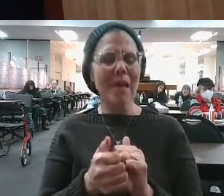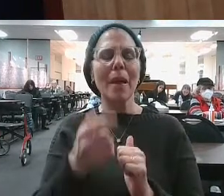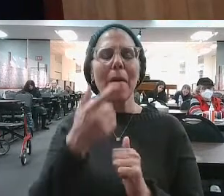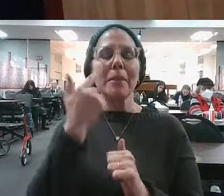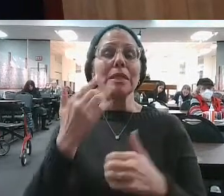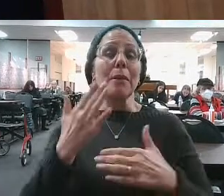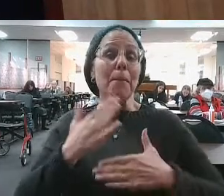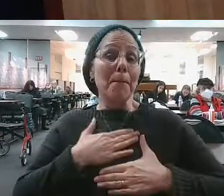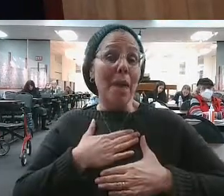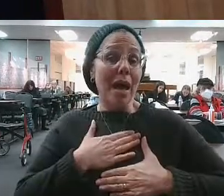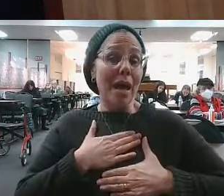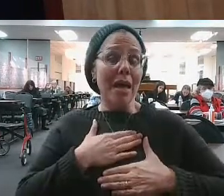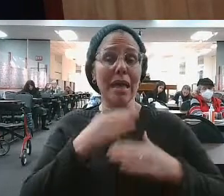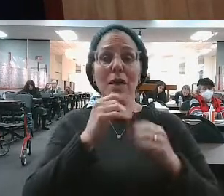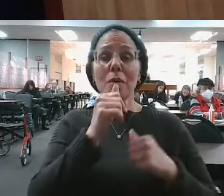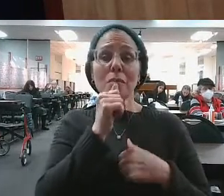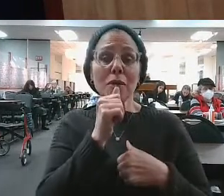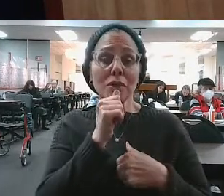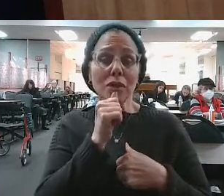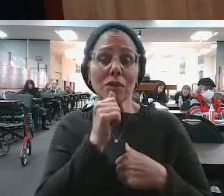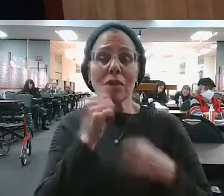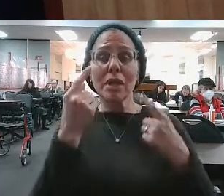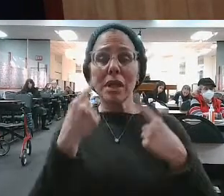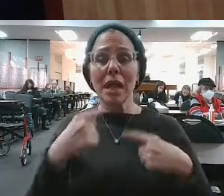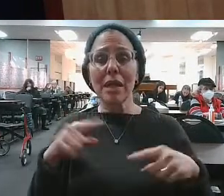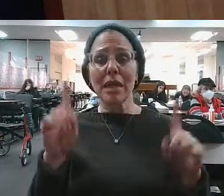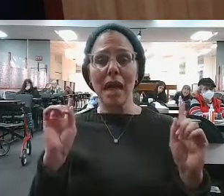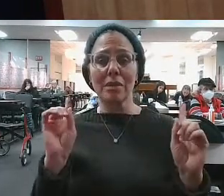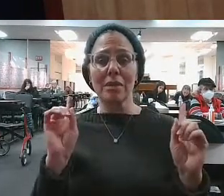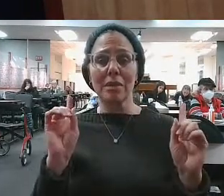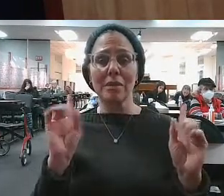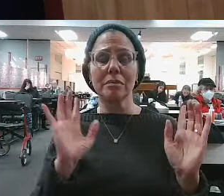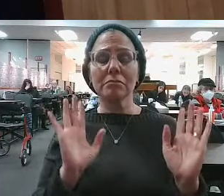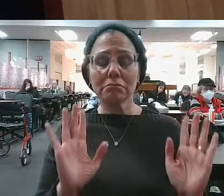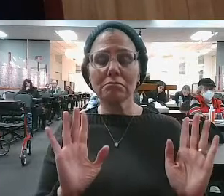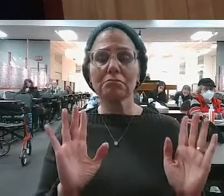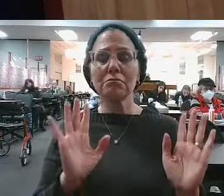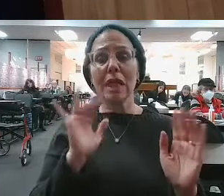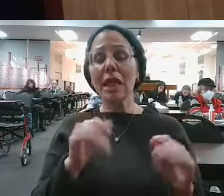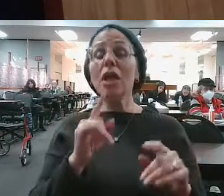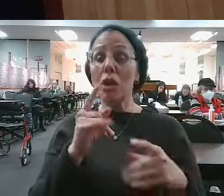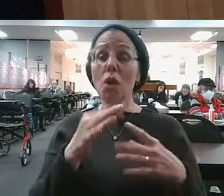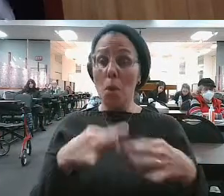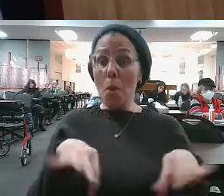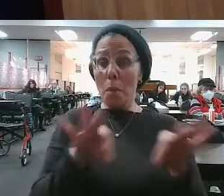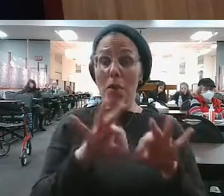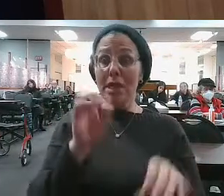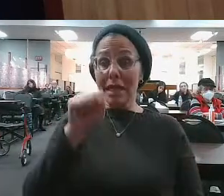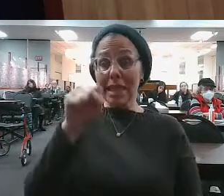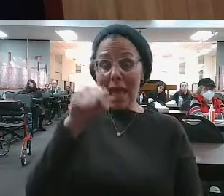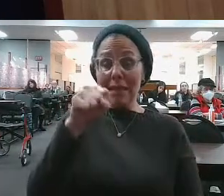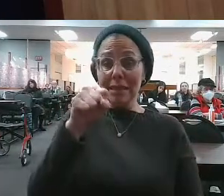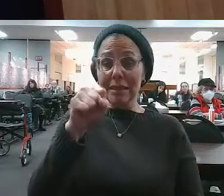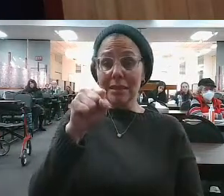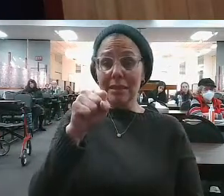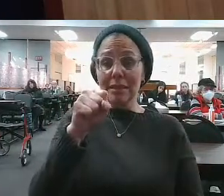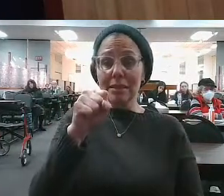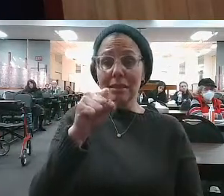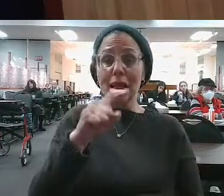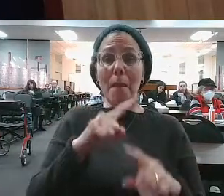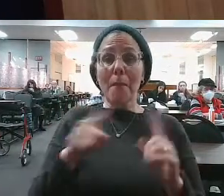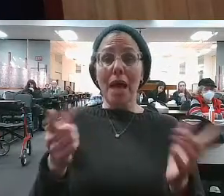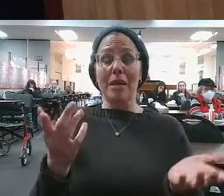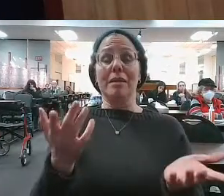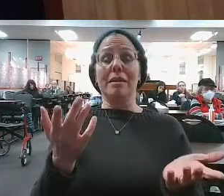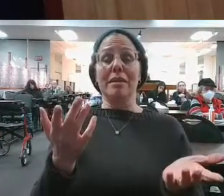personal accomplishments, which is not a bad thing. I don't mean personal accomplishments like petty things, but if we measure, how do I measure,